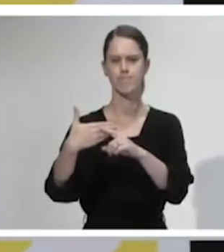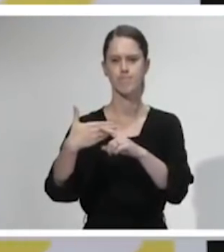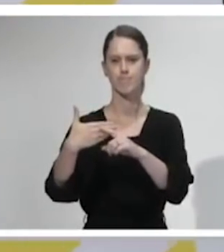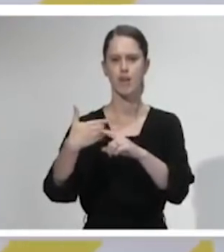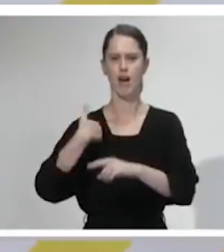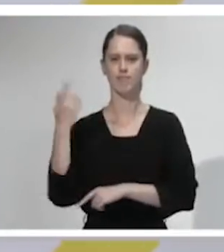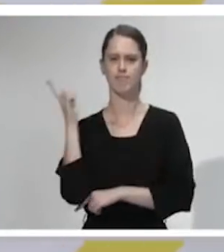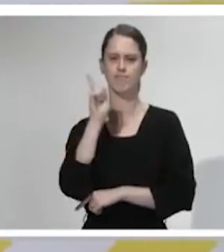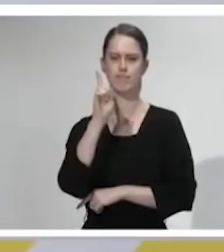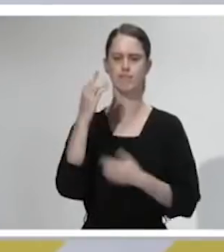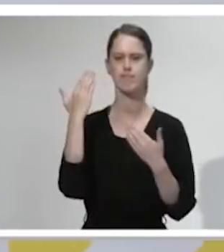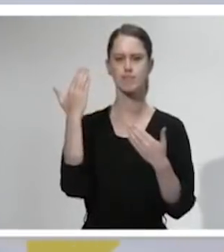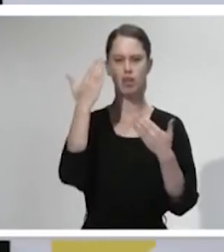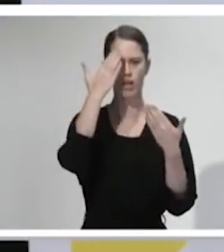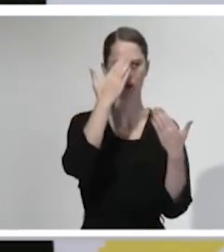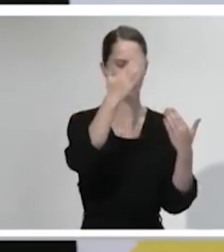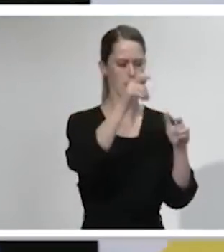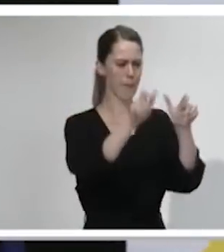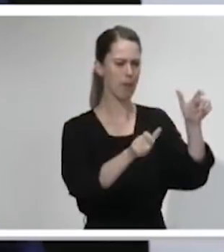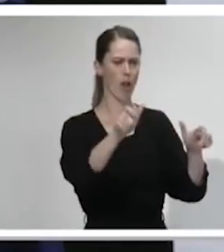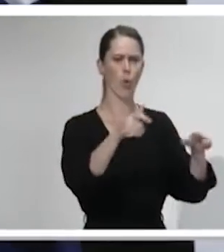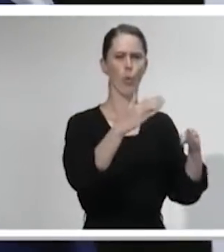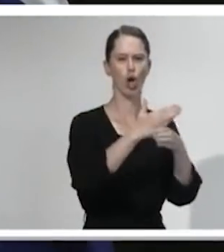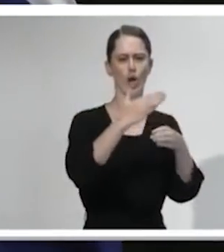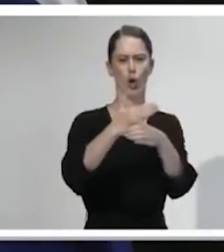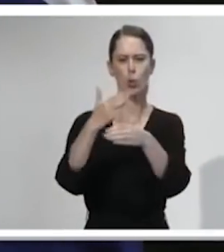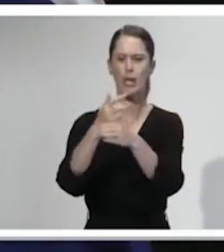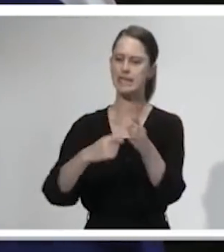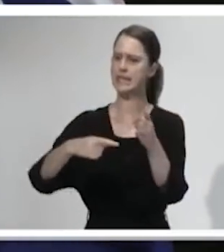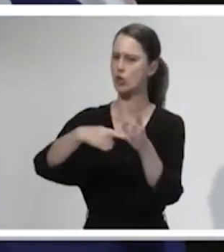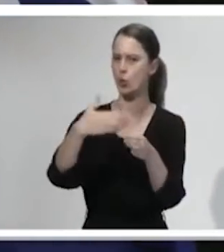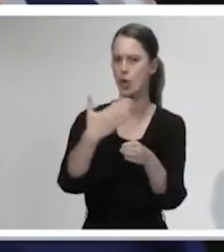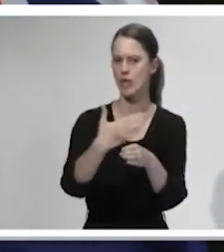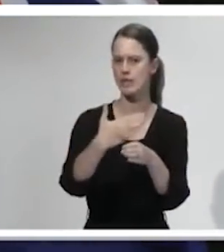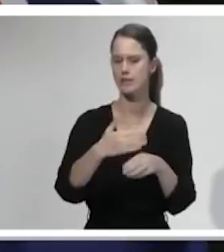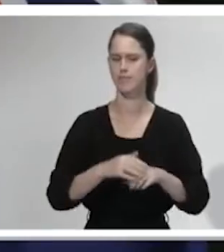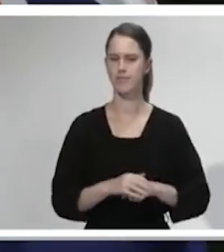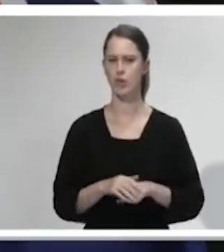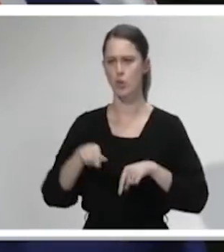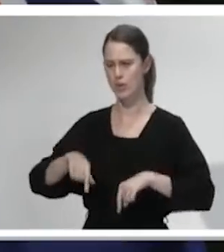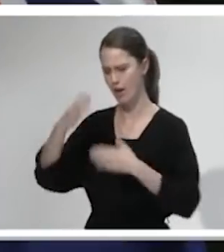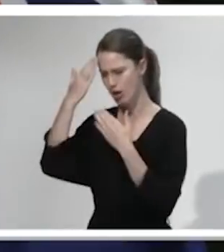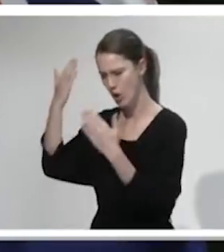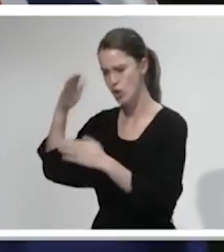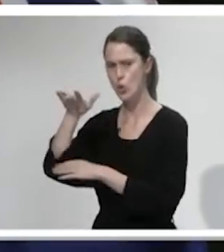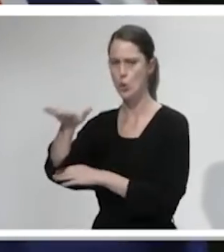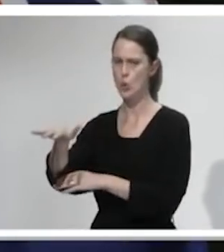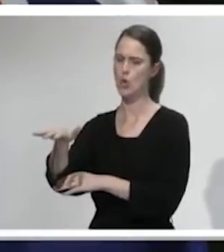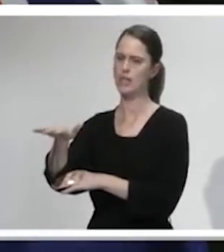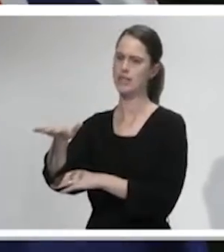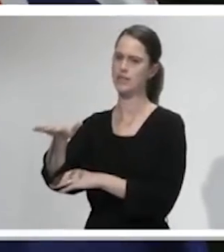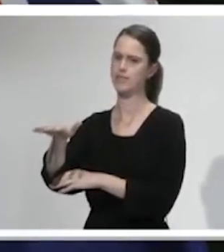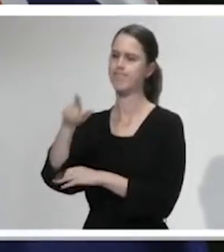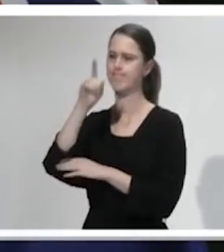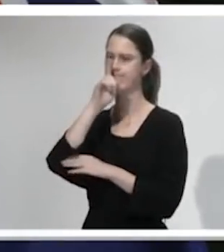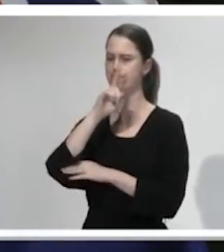podium to acknowledge the people on the front line. Today I want to remember the people in New Zealand who have